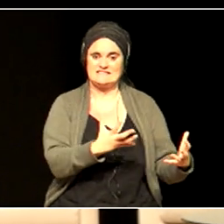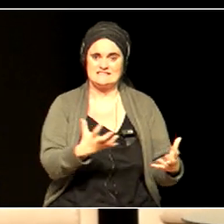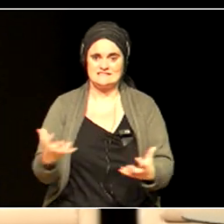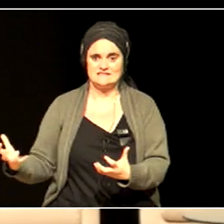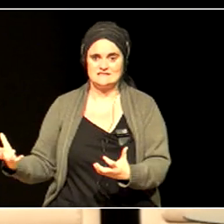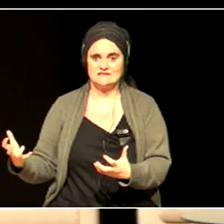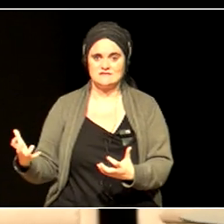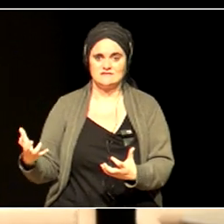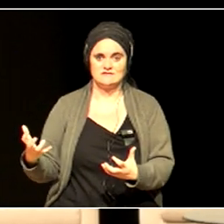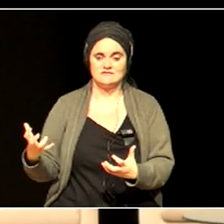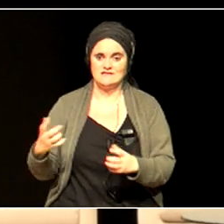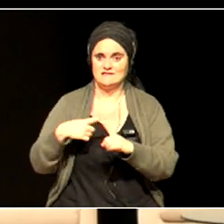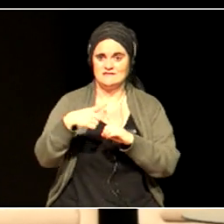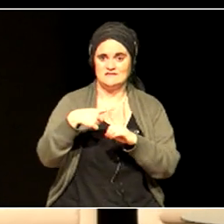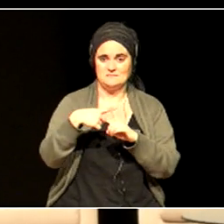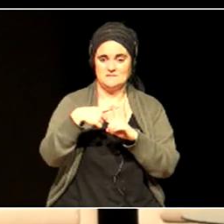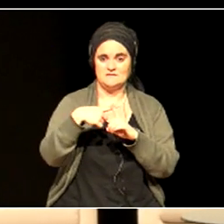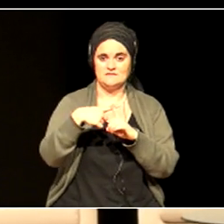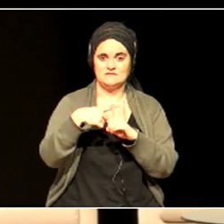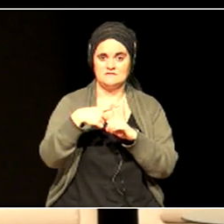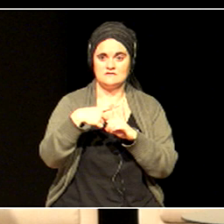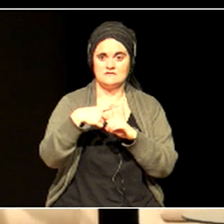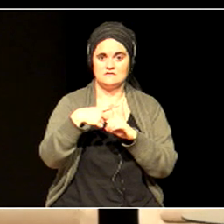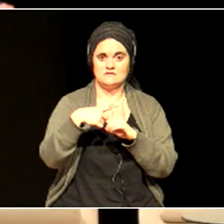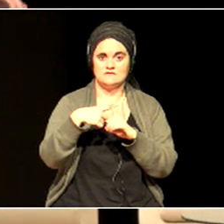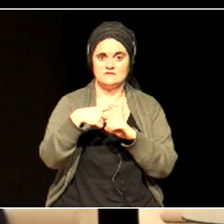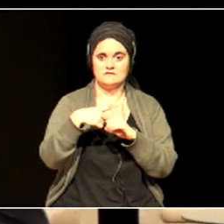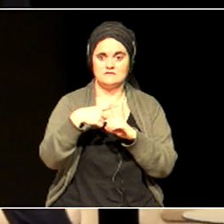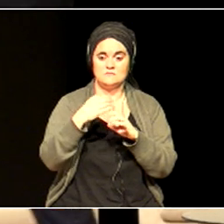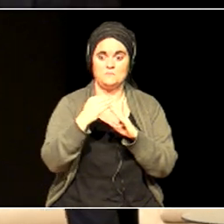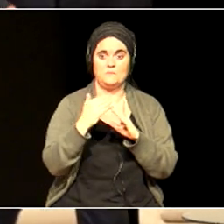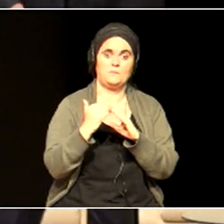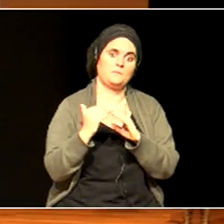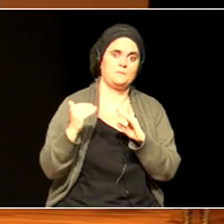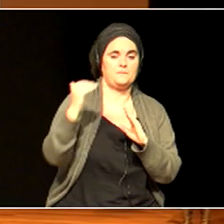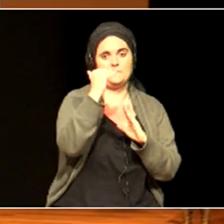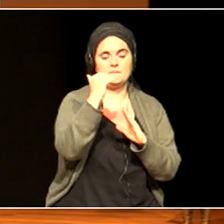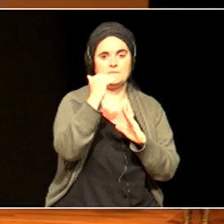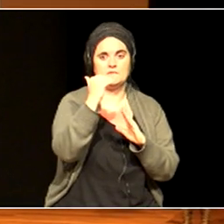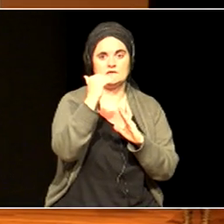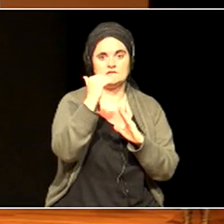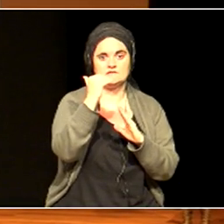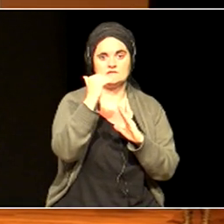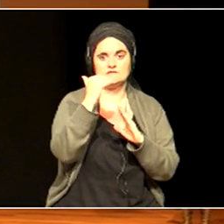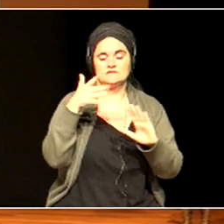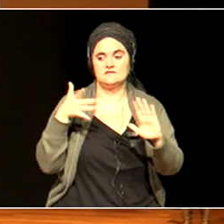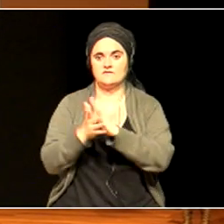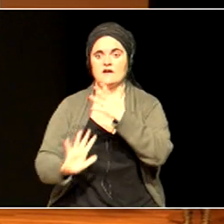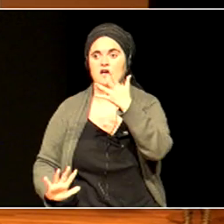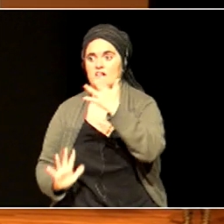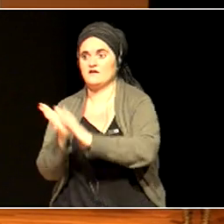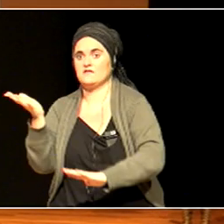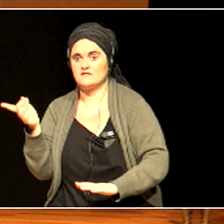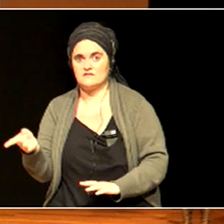temperature, we had fires. Which makes me, I love the analogy in the poem earlier, which is,